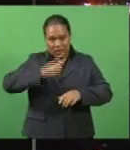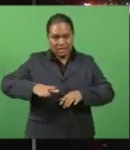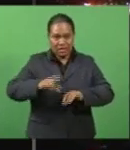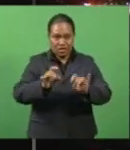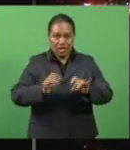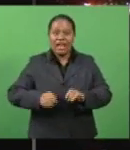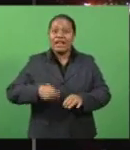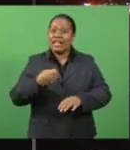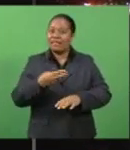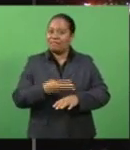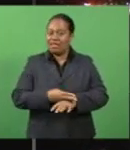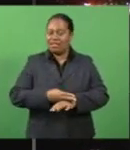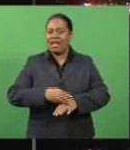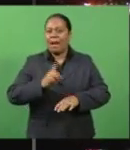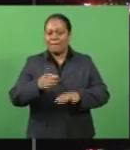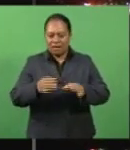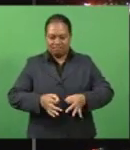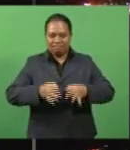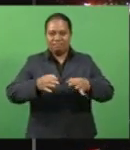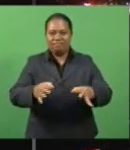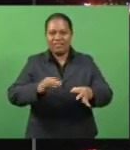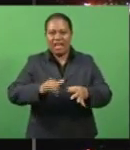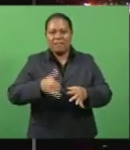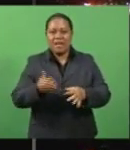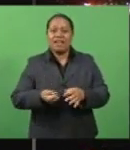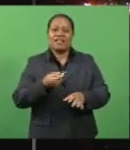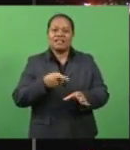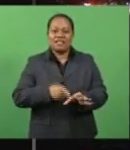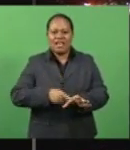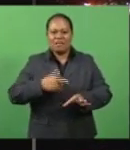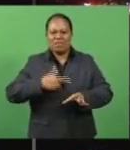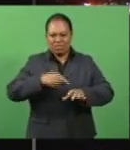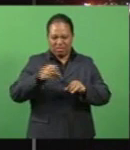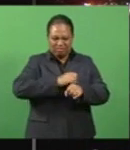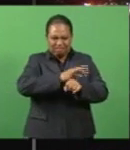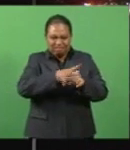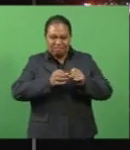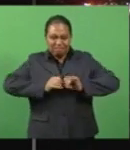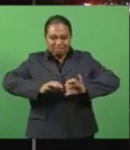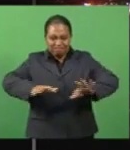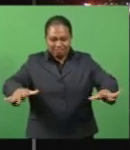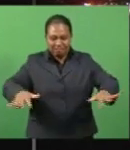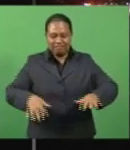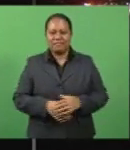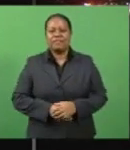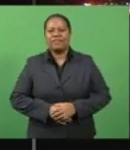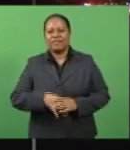next month, but has been deferred until May next year in light of the global COVID-19 pandemic.